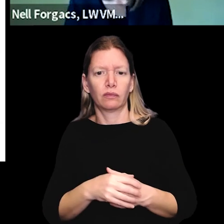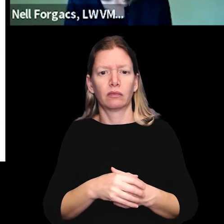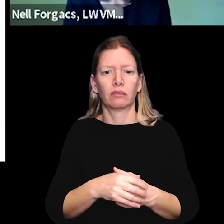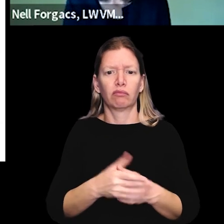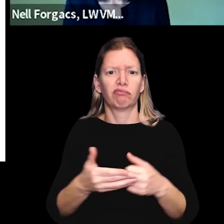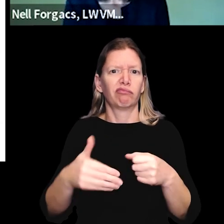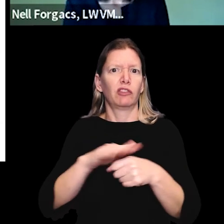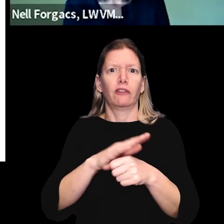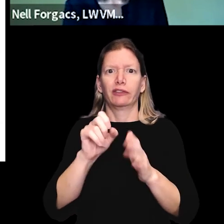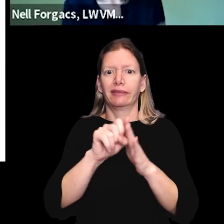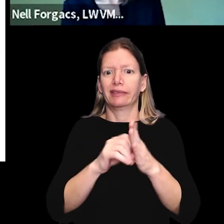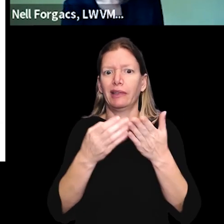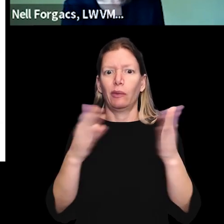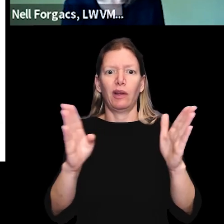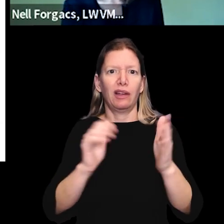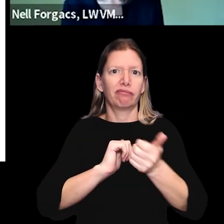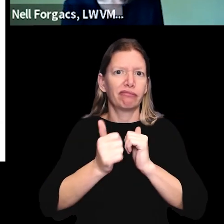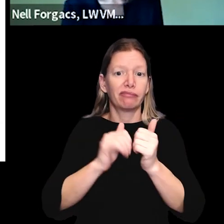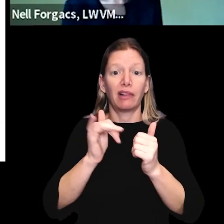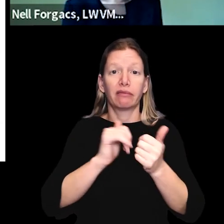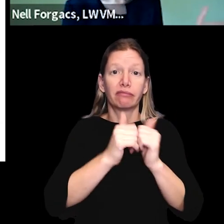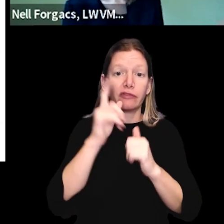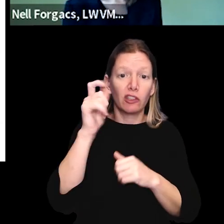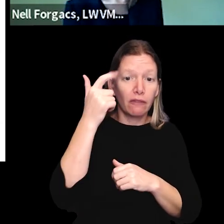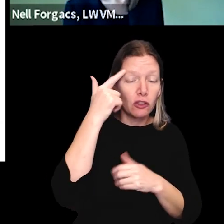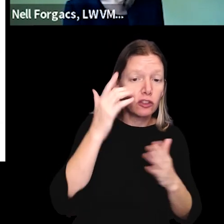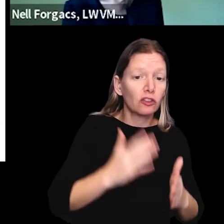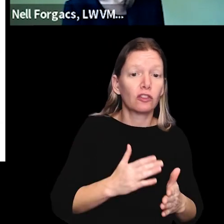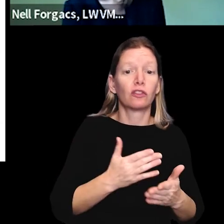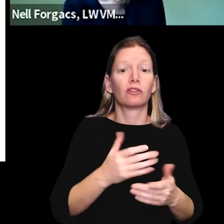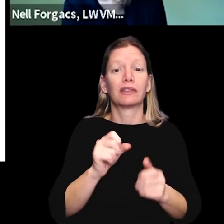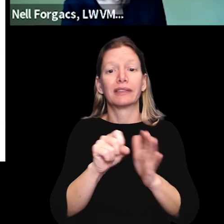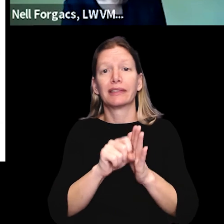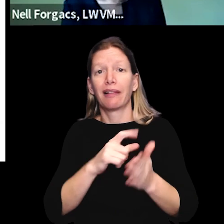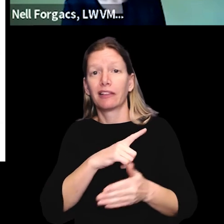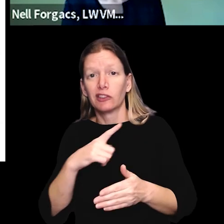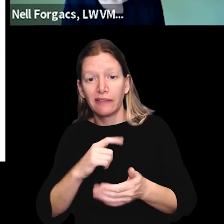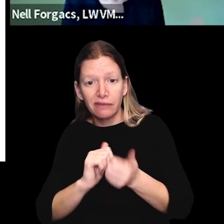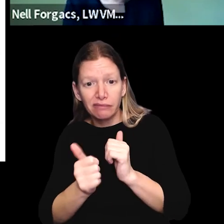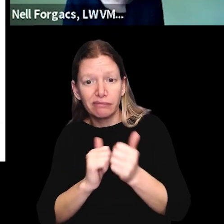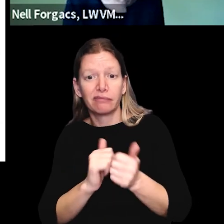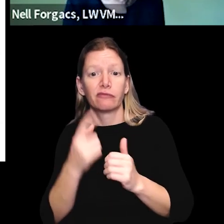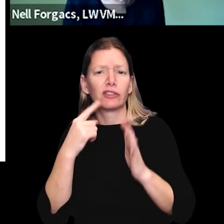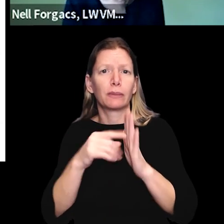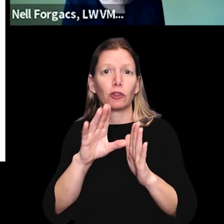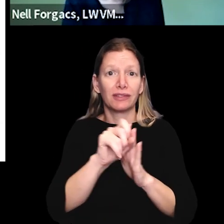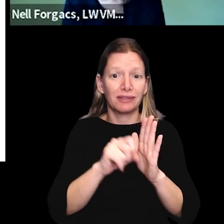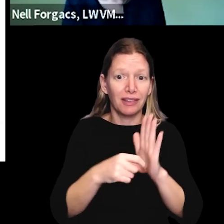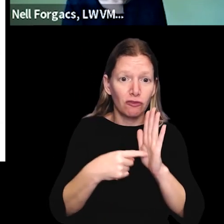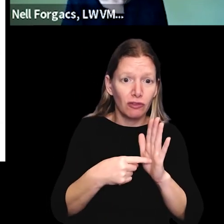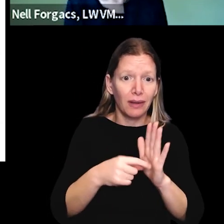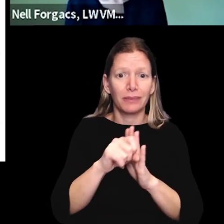Um, it covers statewide races like a race for governor state legislative races,